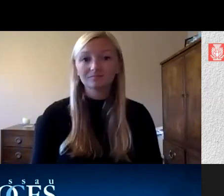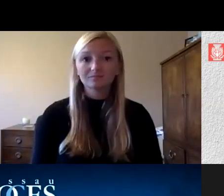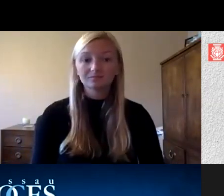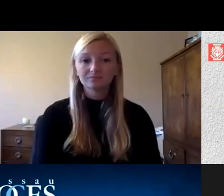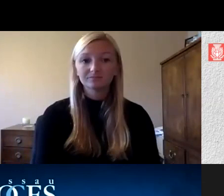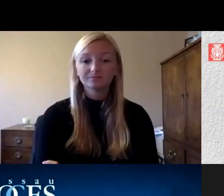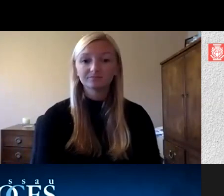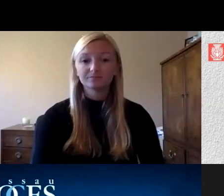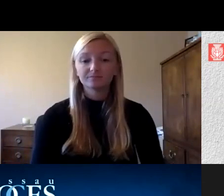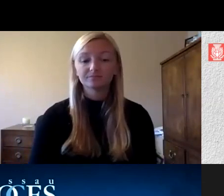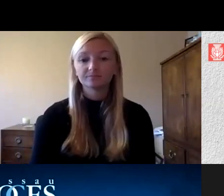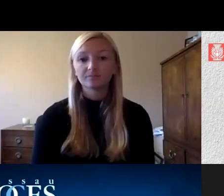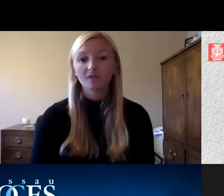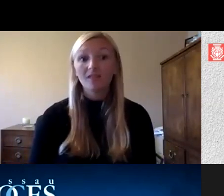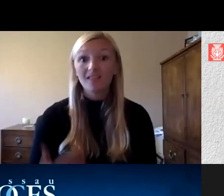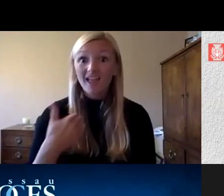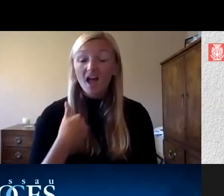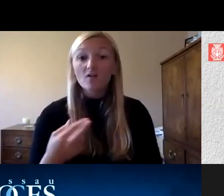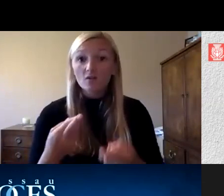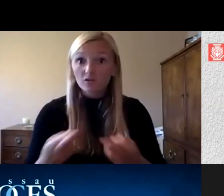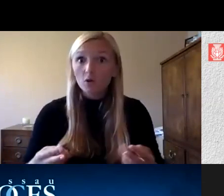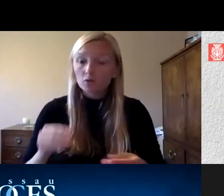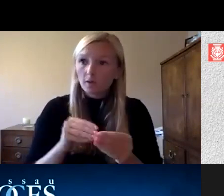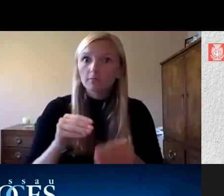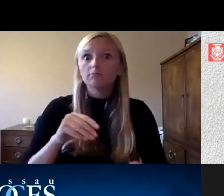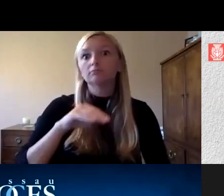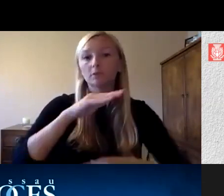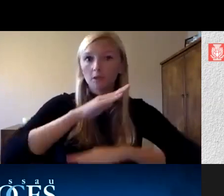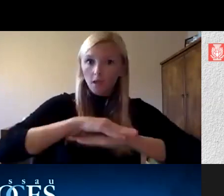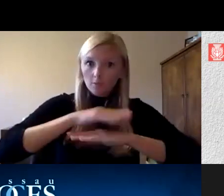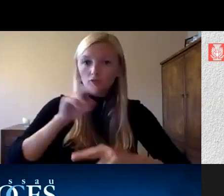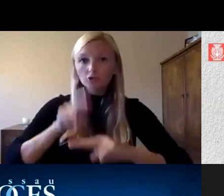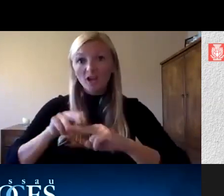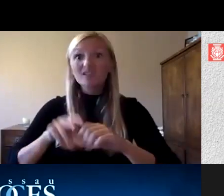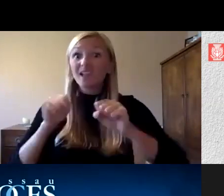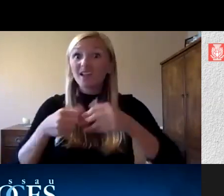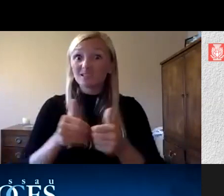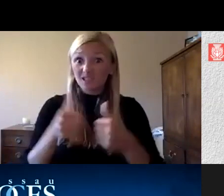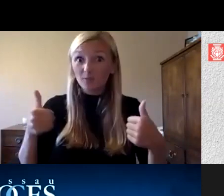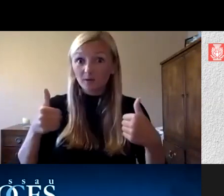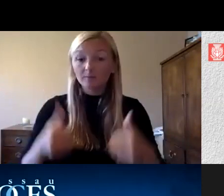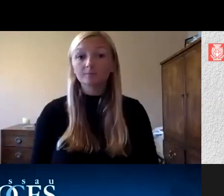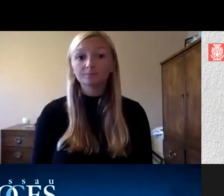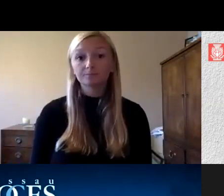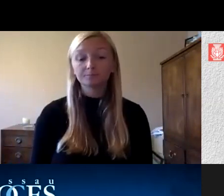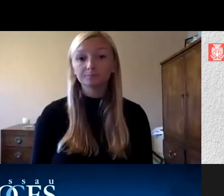they do have the internal resources with tables and chairs and some levels of separation um yeah